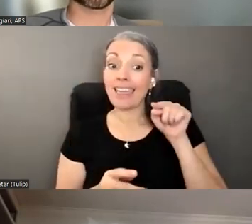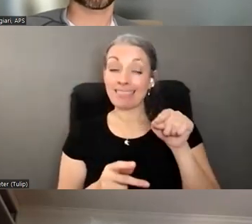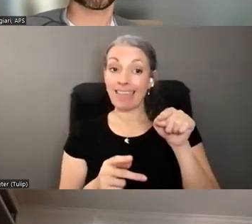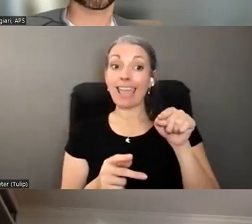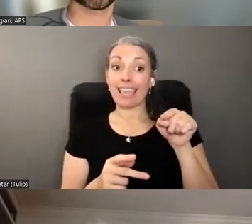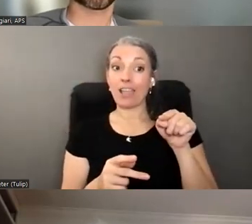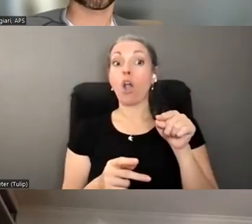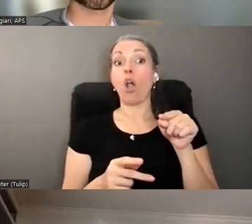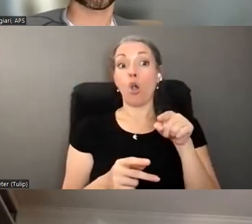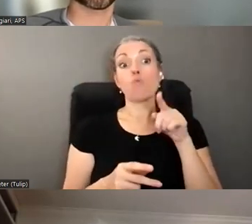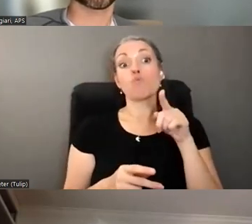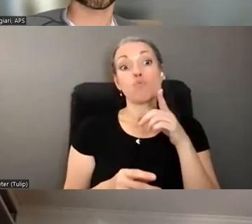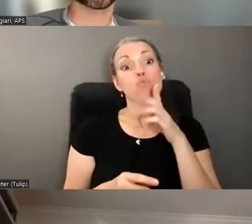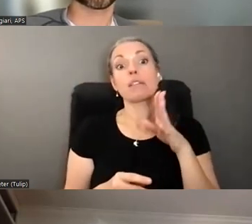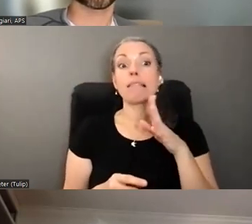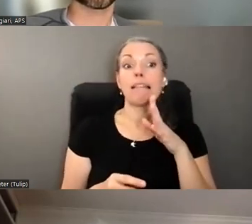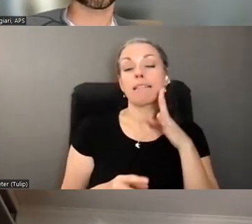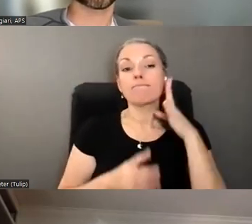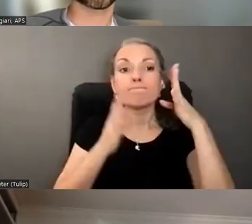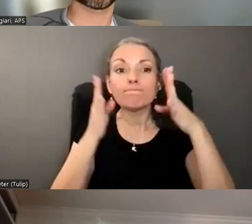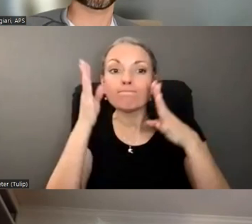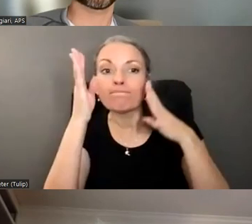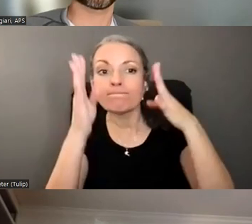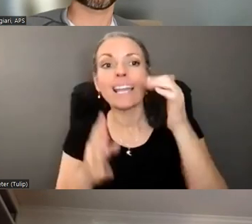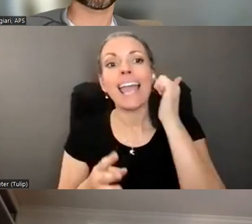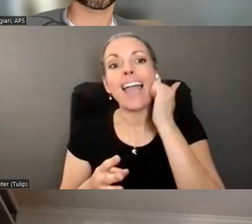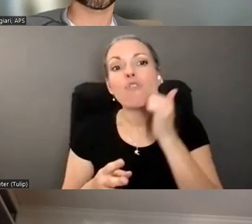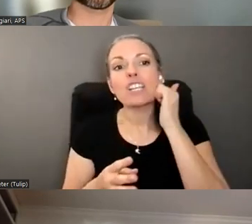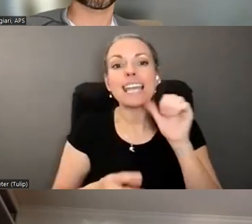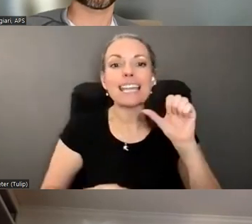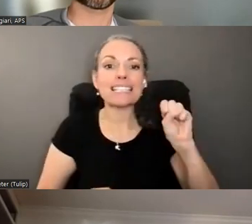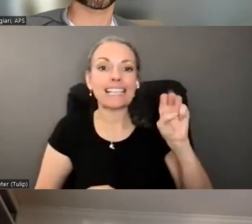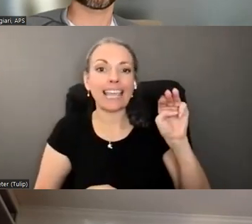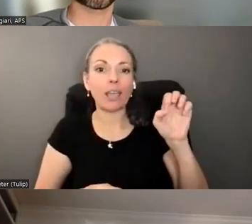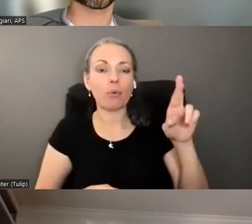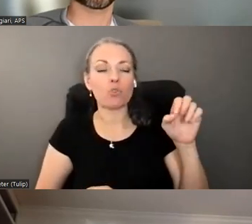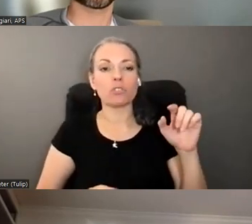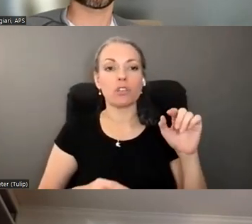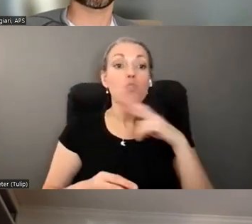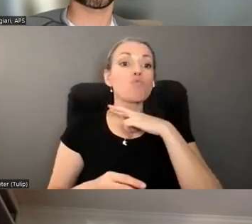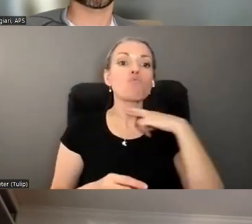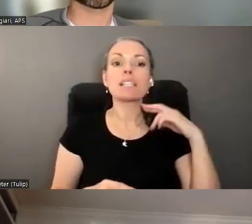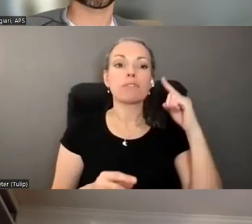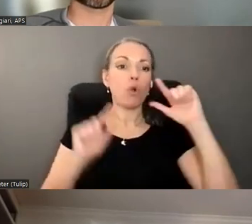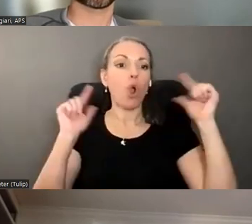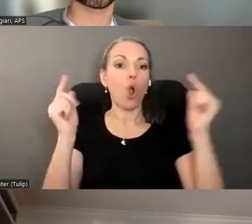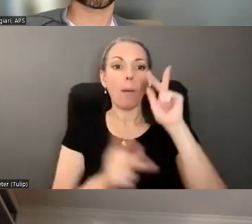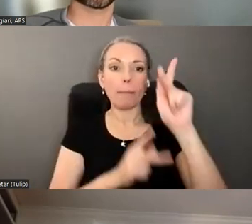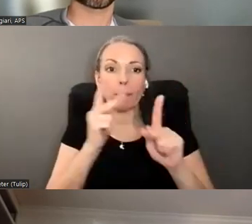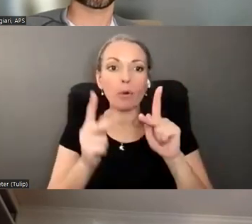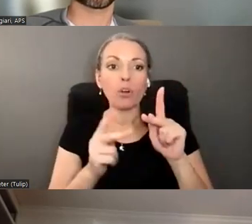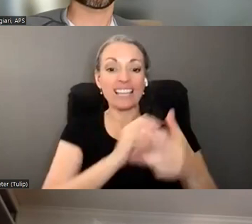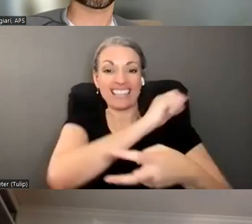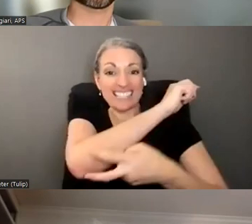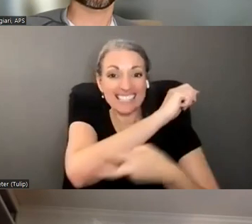more and more sophisticated every single day everyone is at risk to have money stolen from